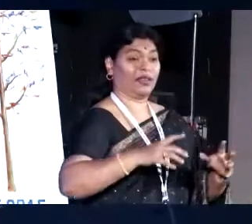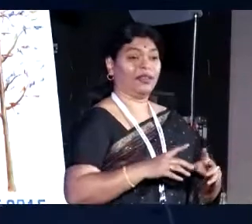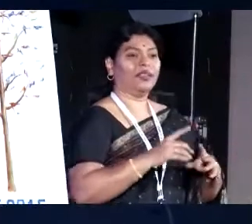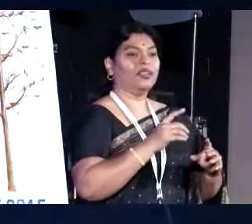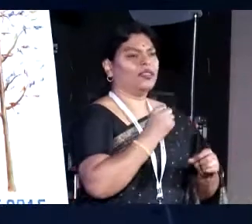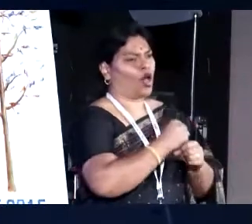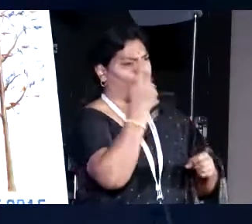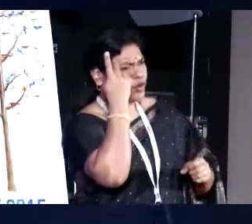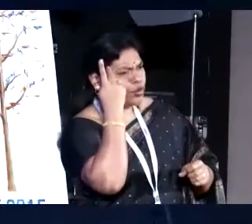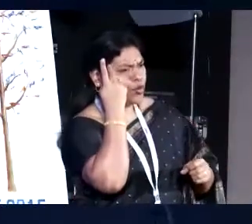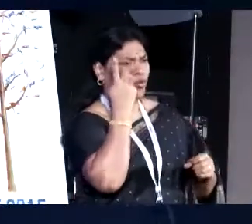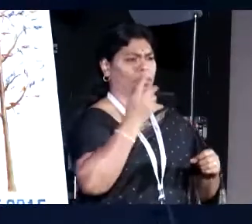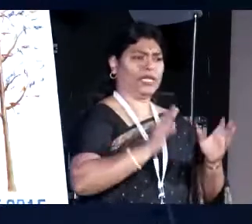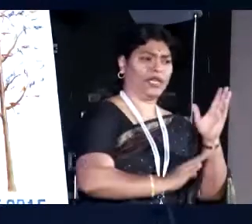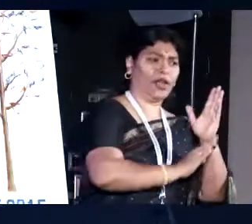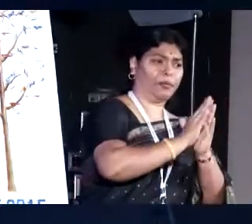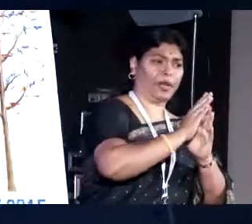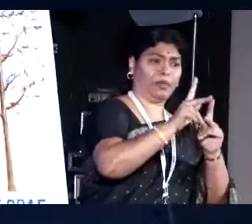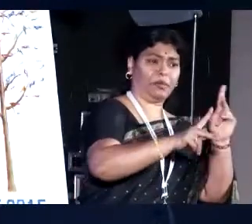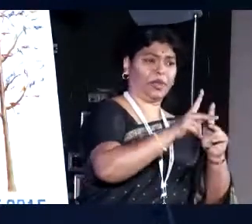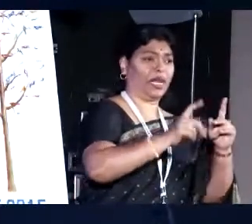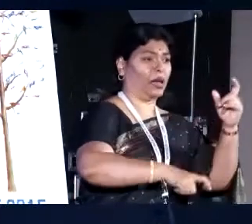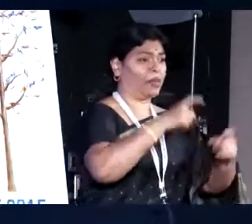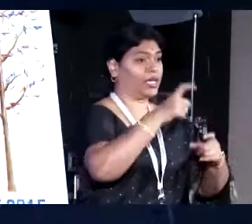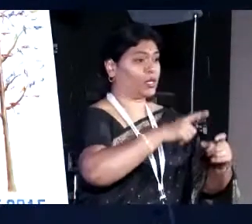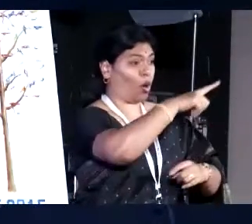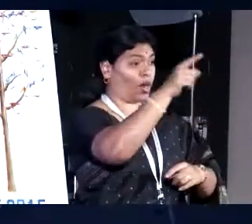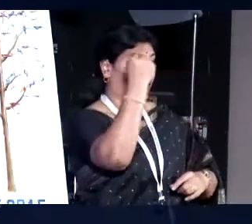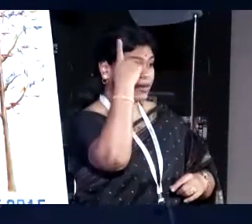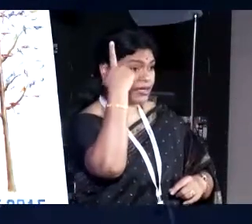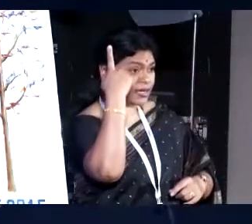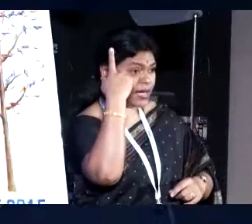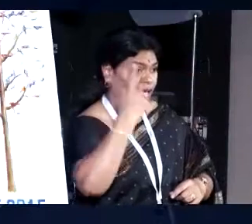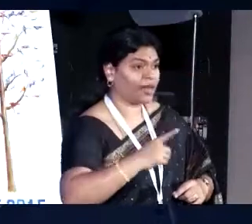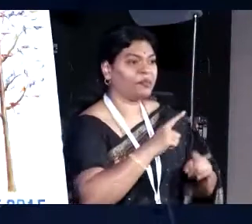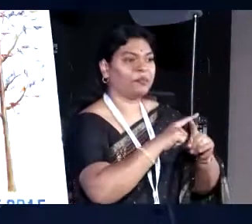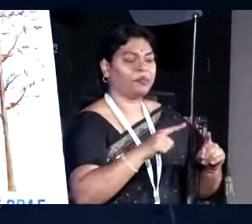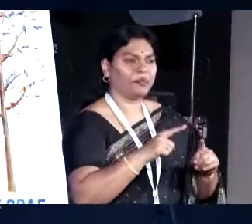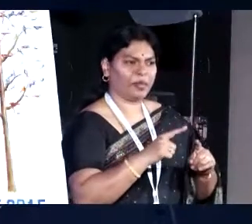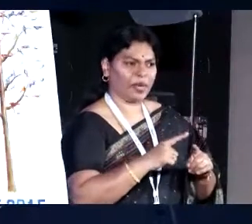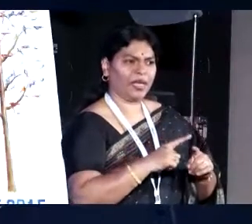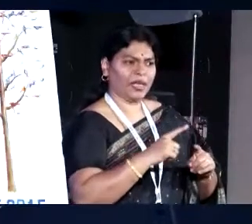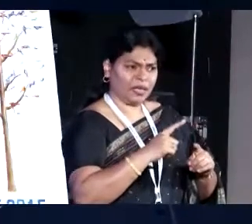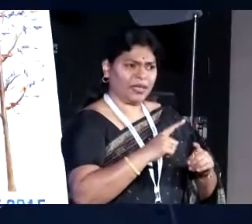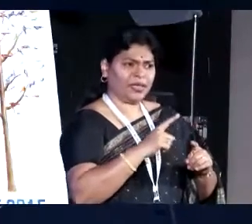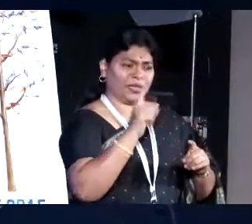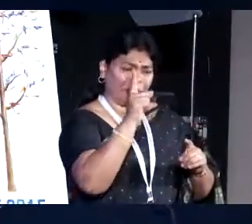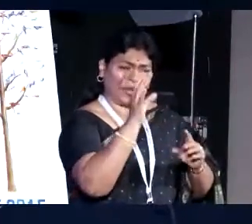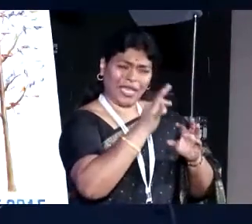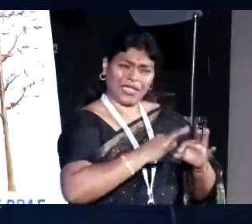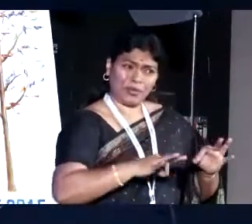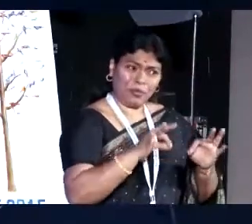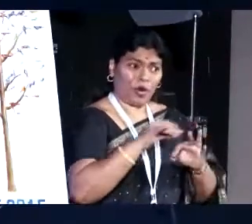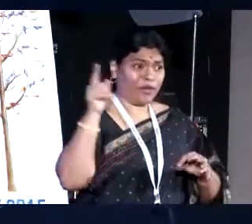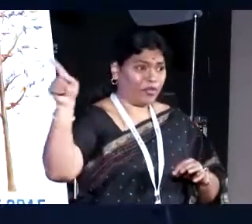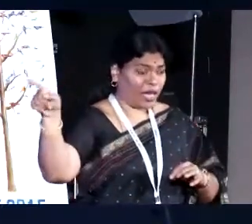government nor the development sector nor the corporate sector. Understand that it is an issue, it is a development issue. If something is so important for me,